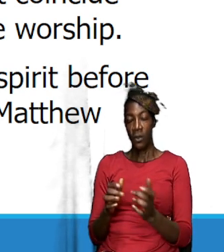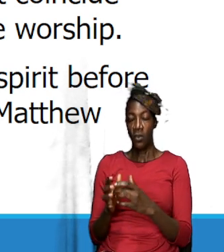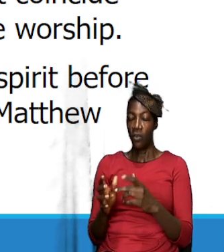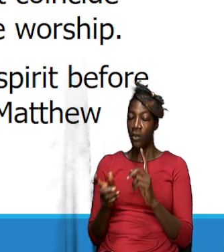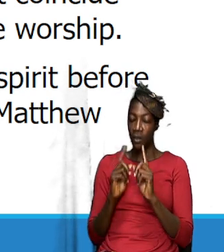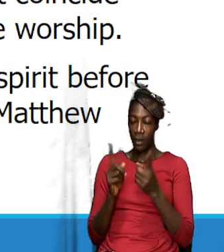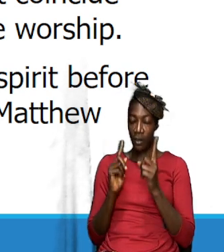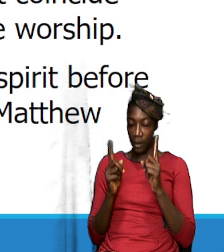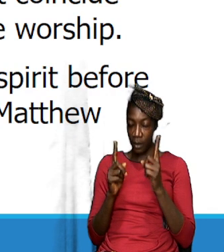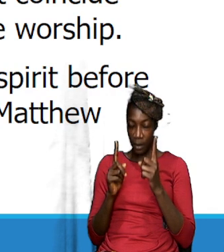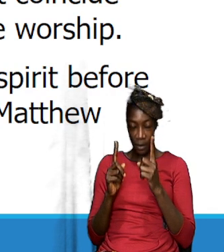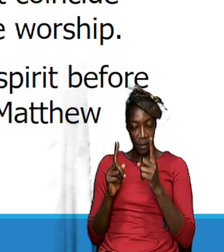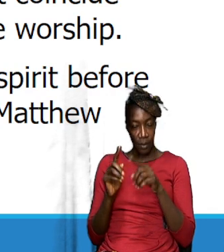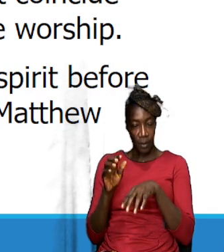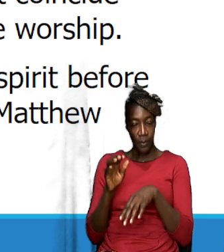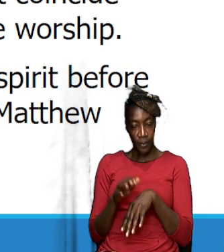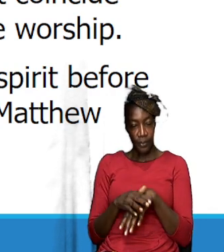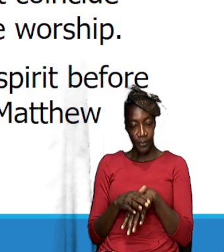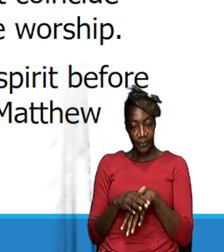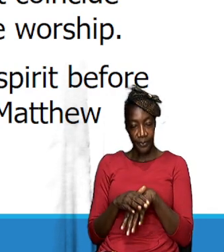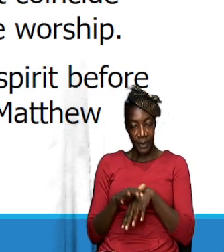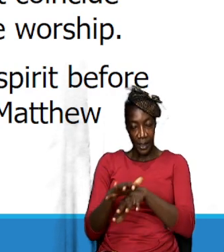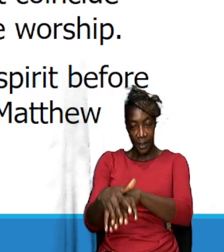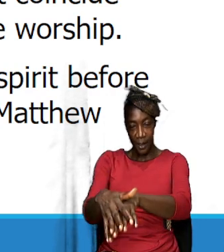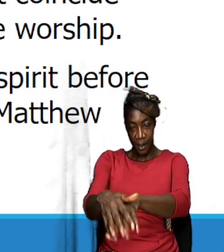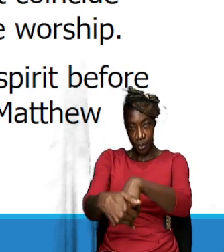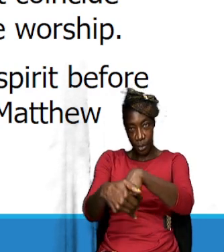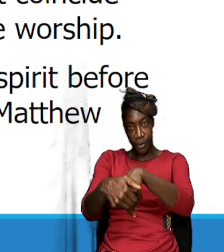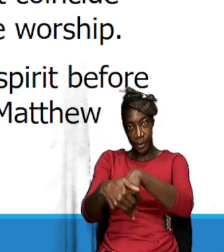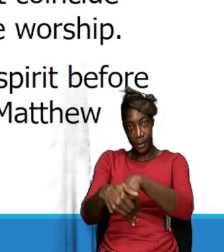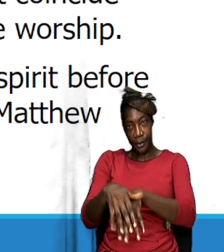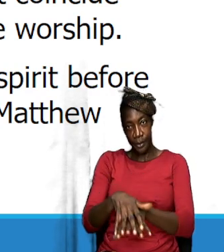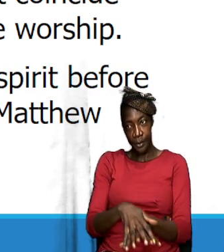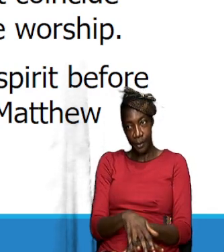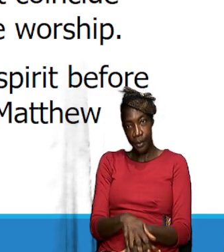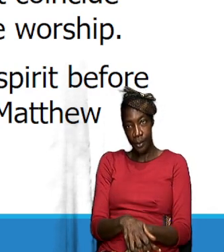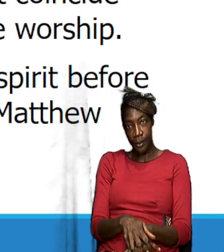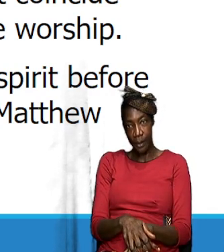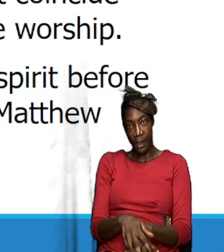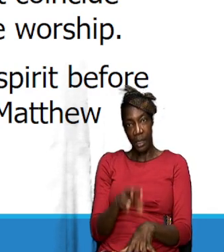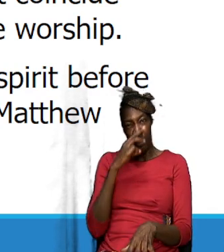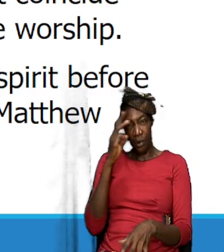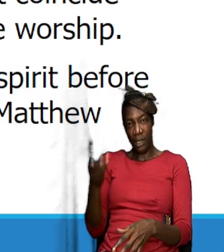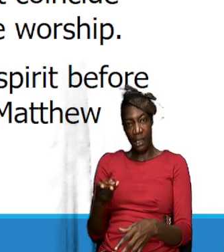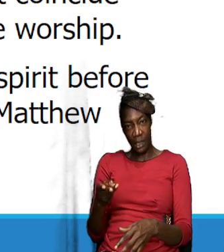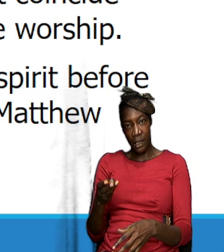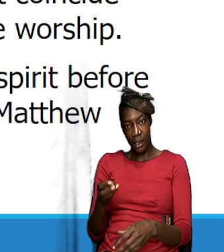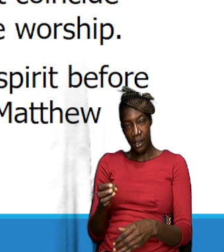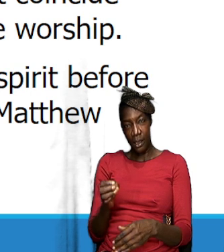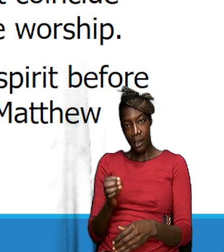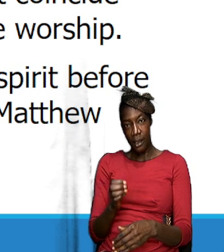the Pharisees and he says hypocrite well did Isaiah